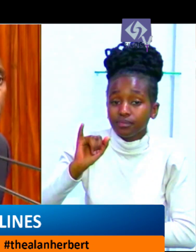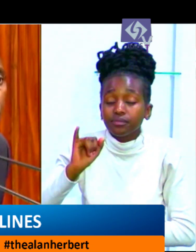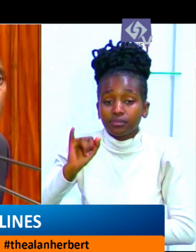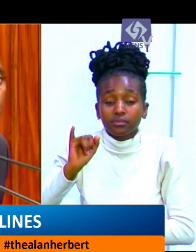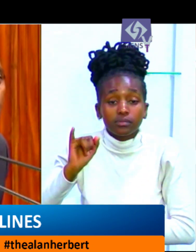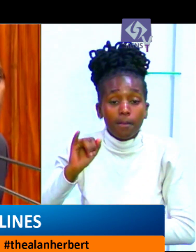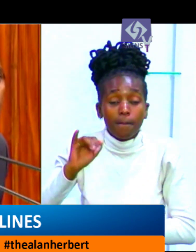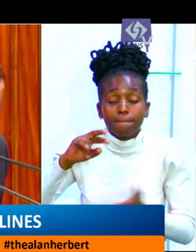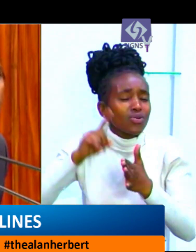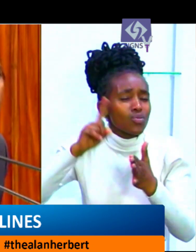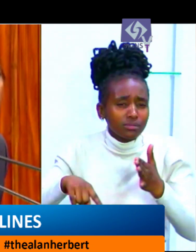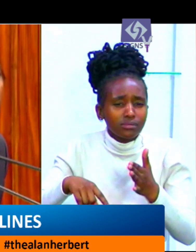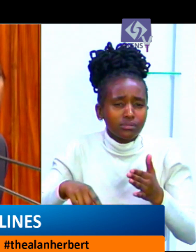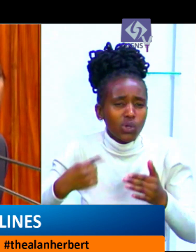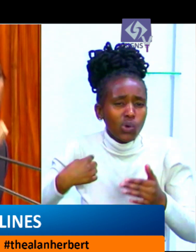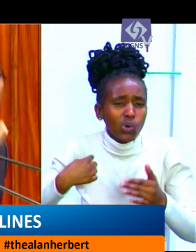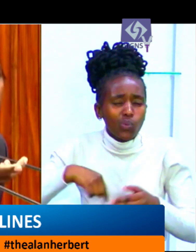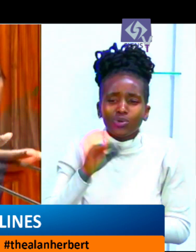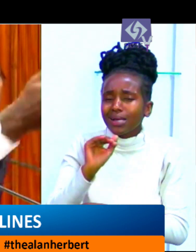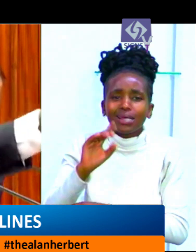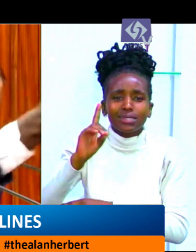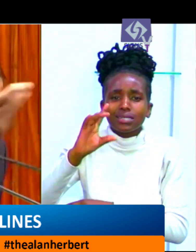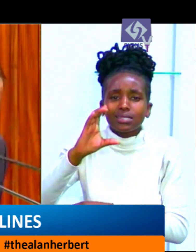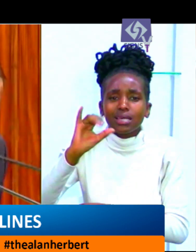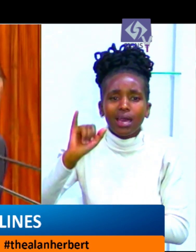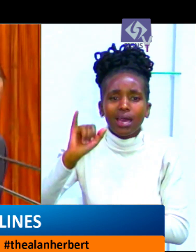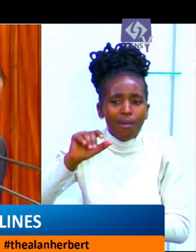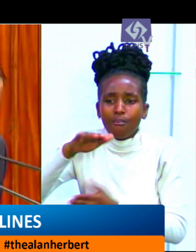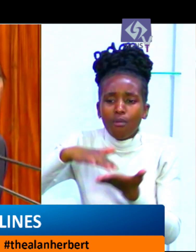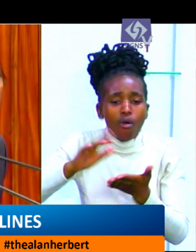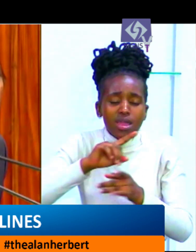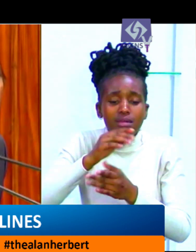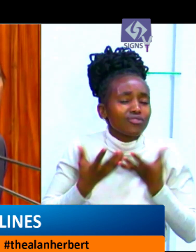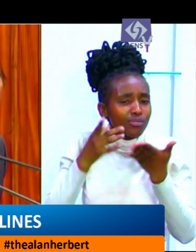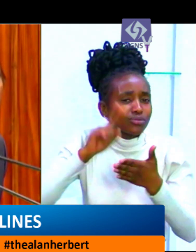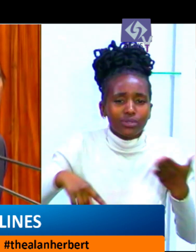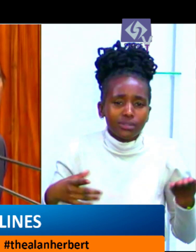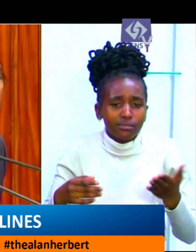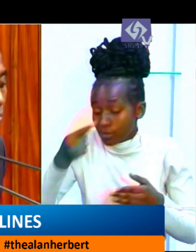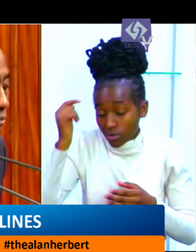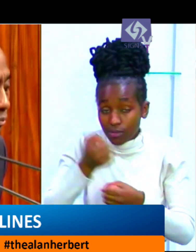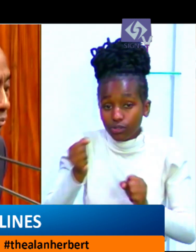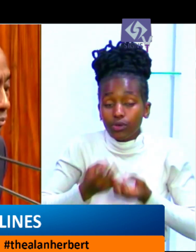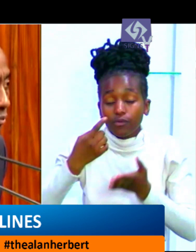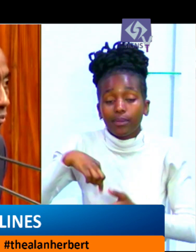in various titles will as many as of that opinion say aye